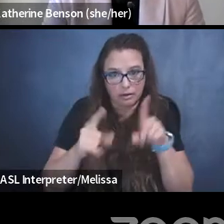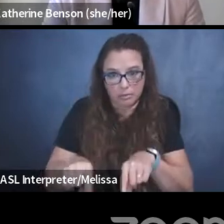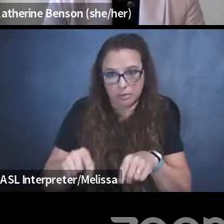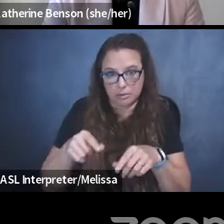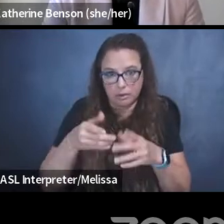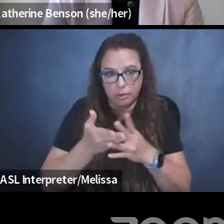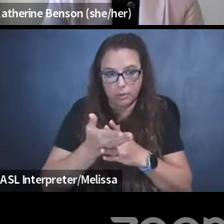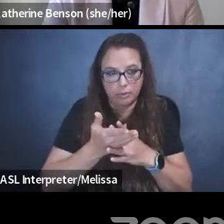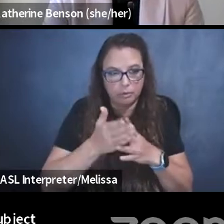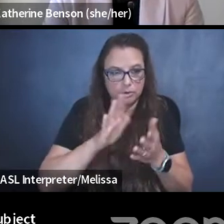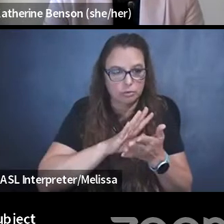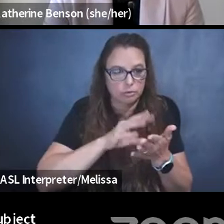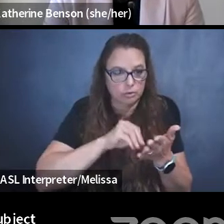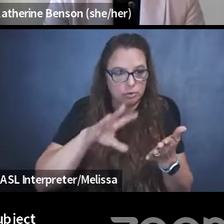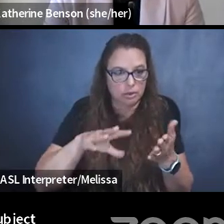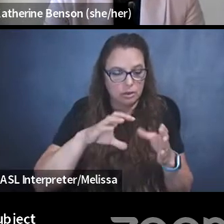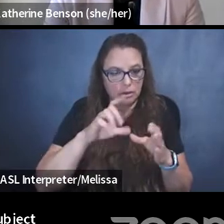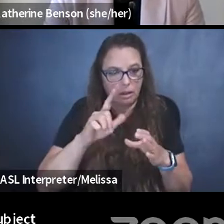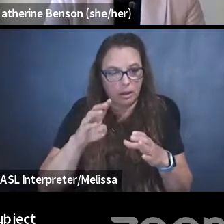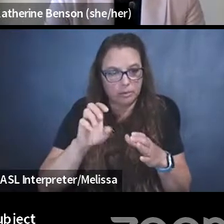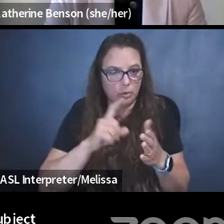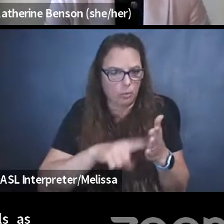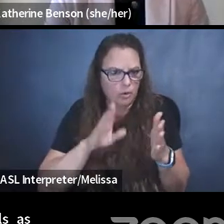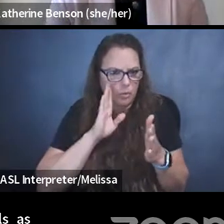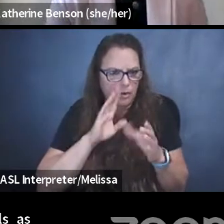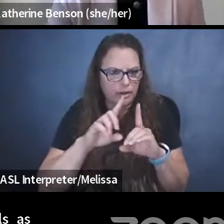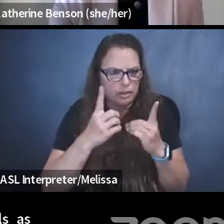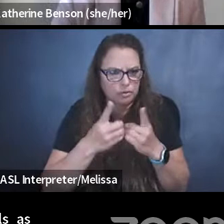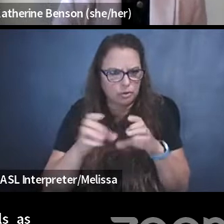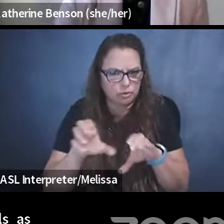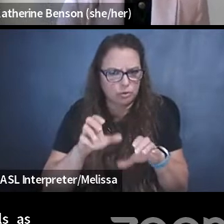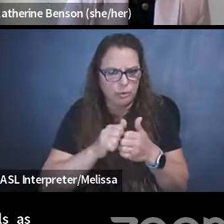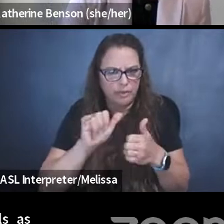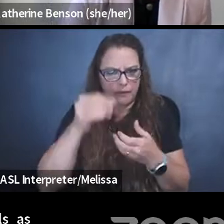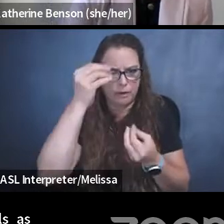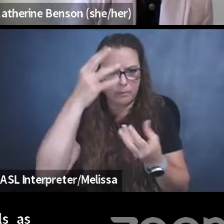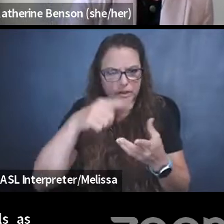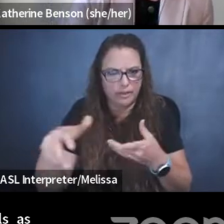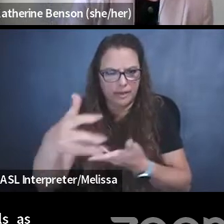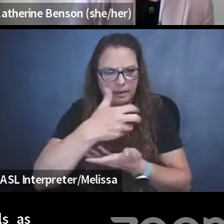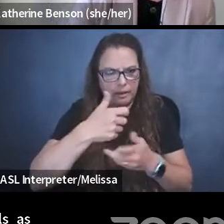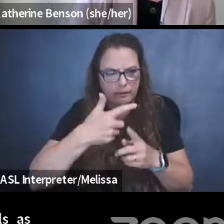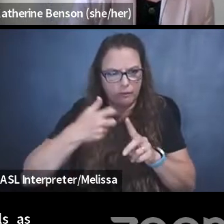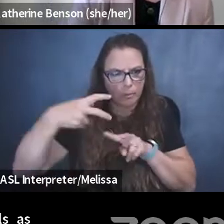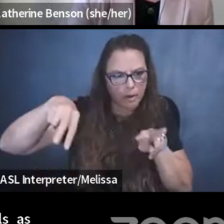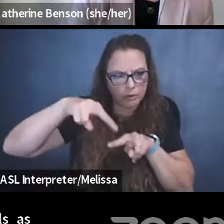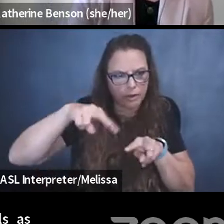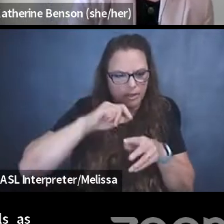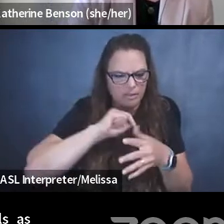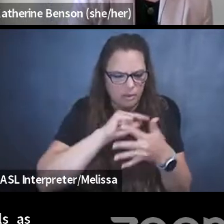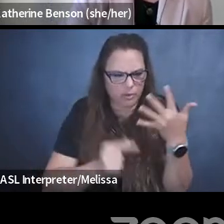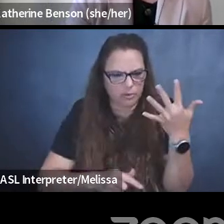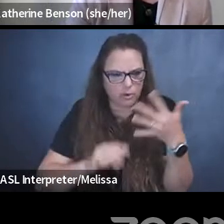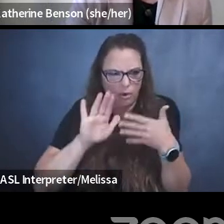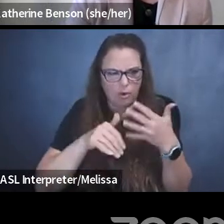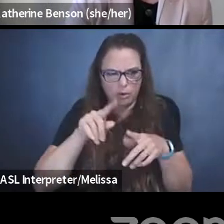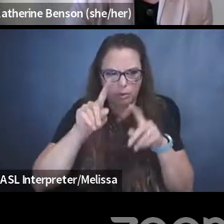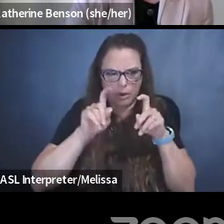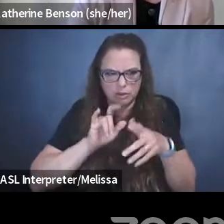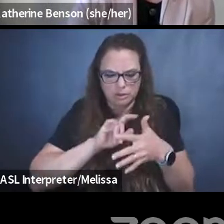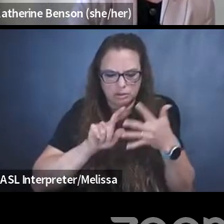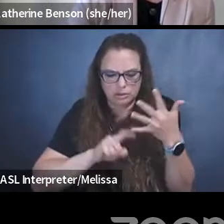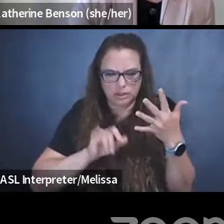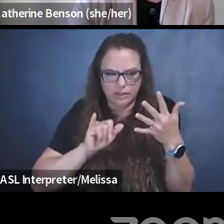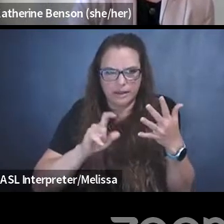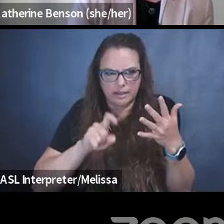Uh, what will the district do with the information they obtain through monitoring? Uh, those are all questions that need to be answered just specific to that one element.